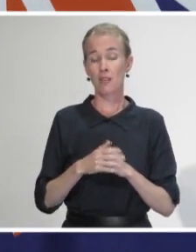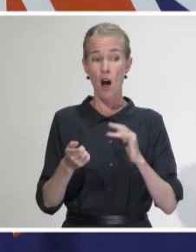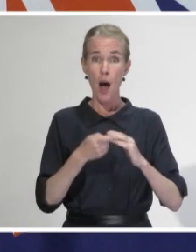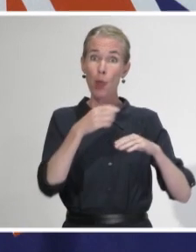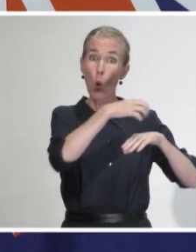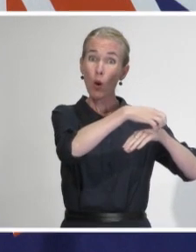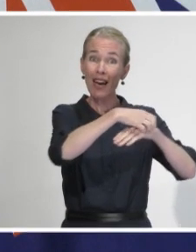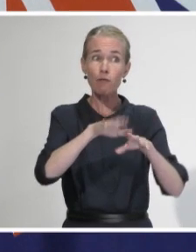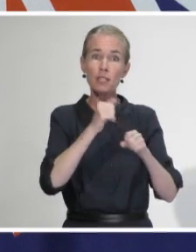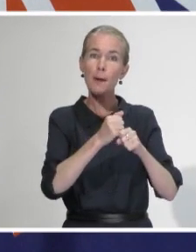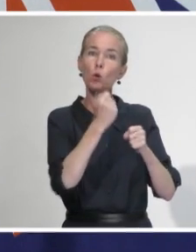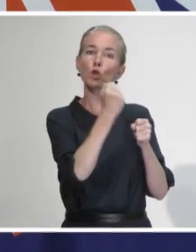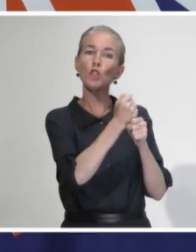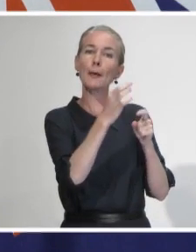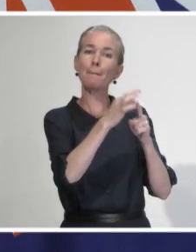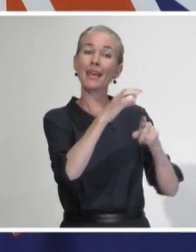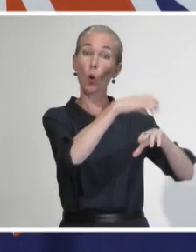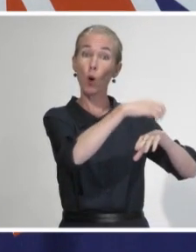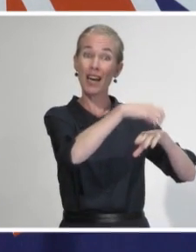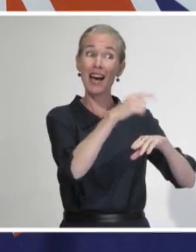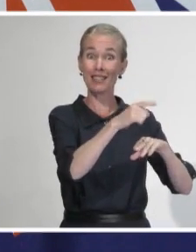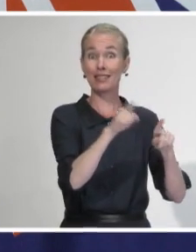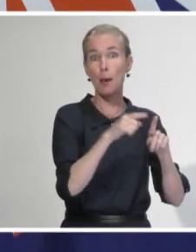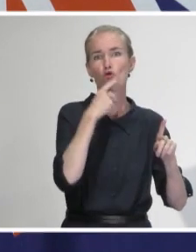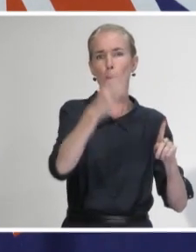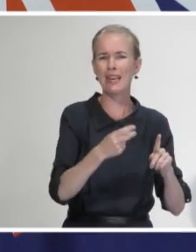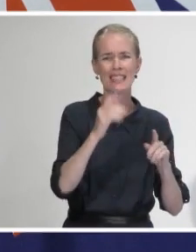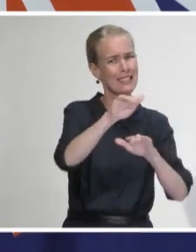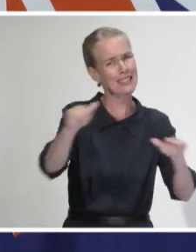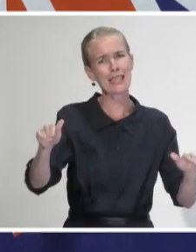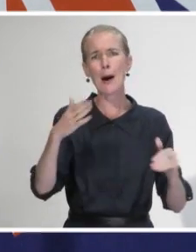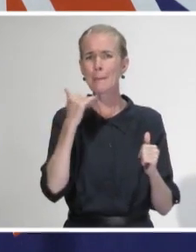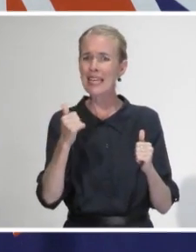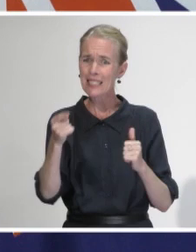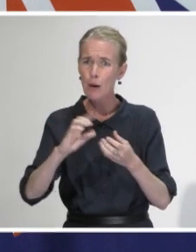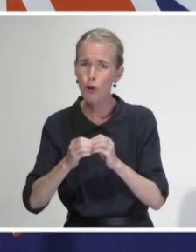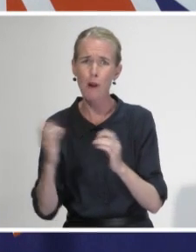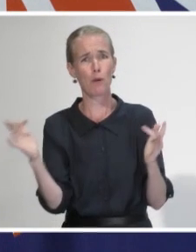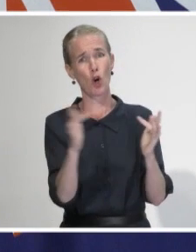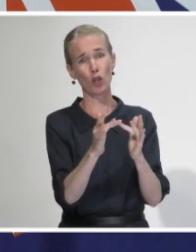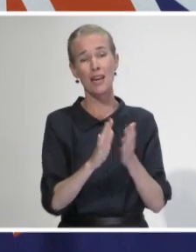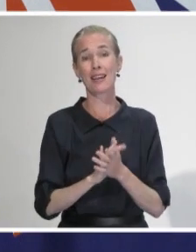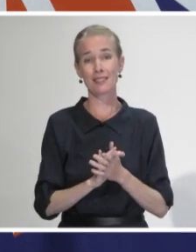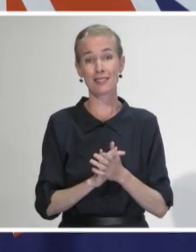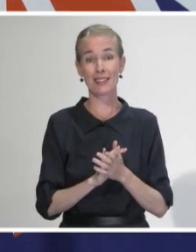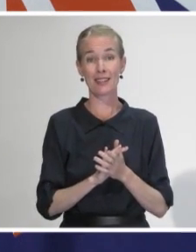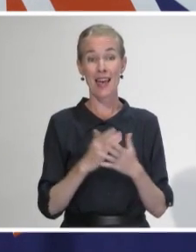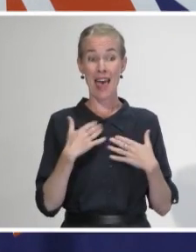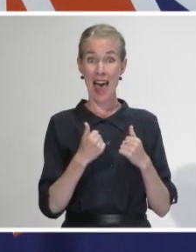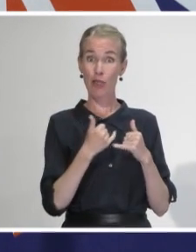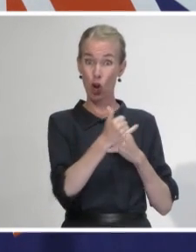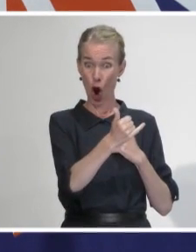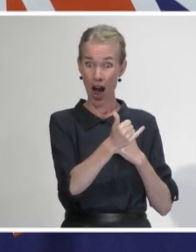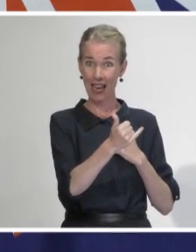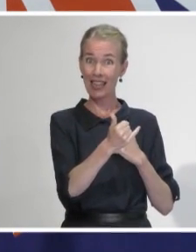emphasising that message. There is capacity on Healthline to attend to everybody's health needs. The wait times are tiny now,